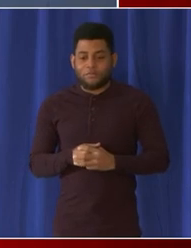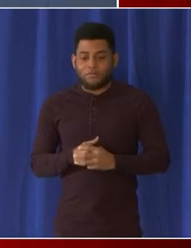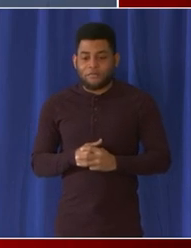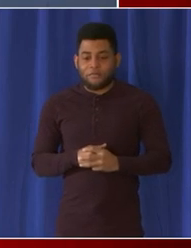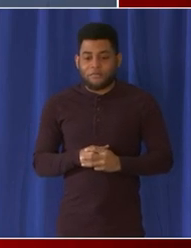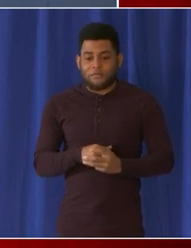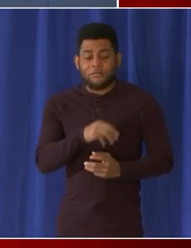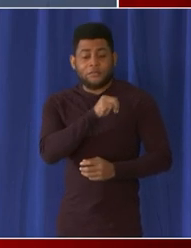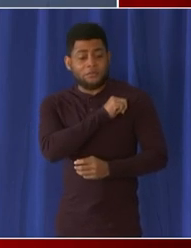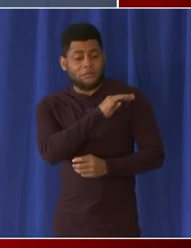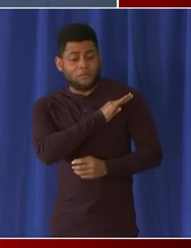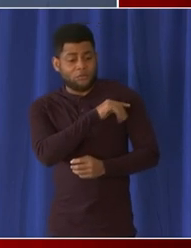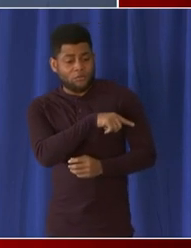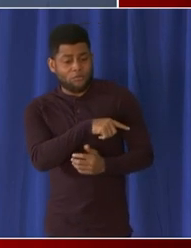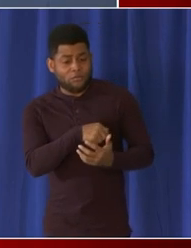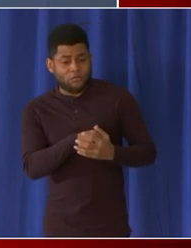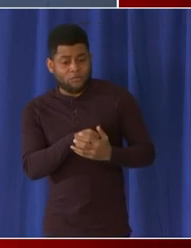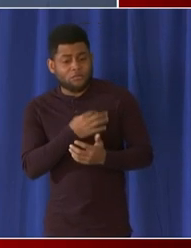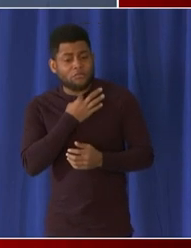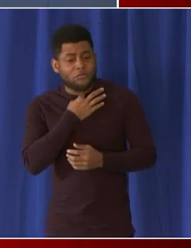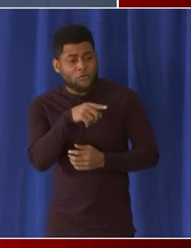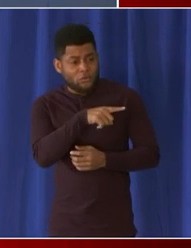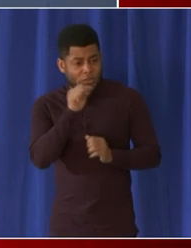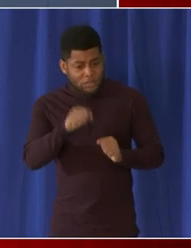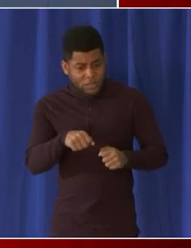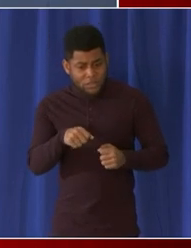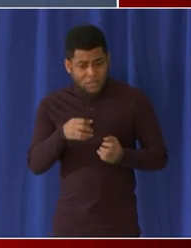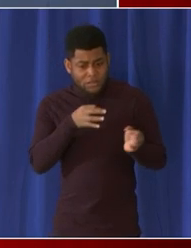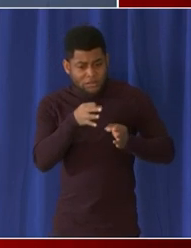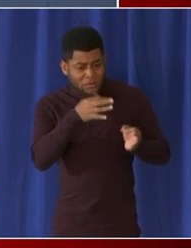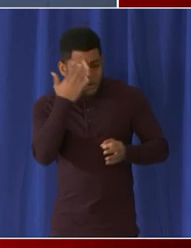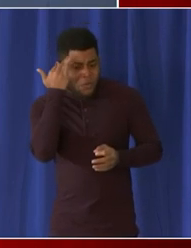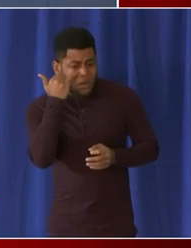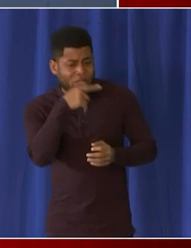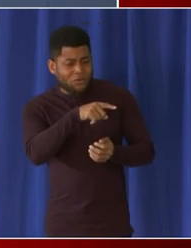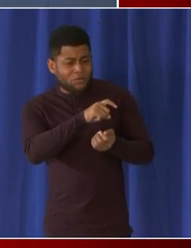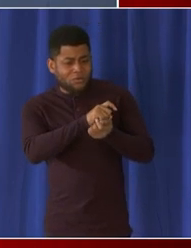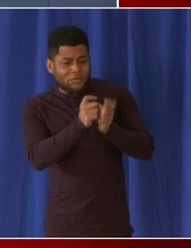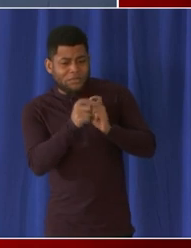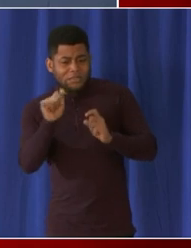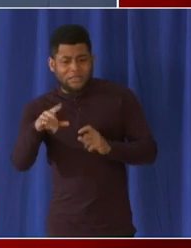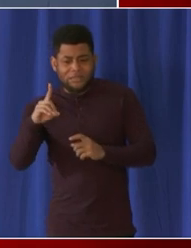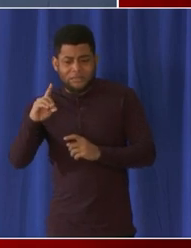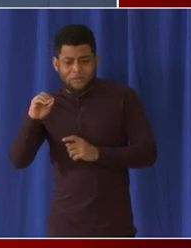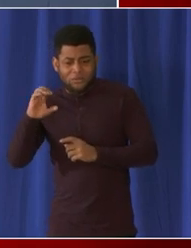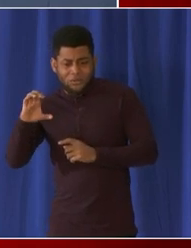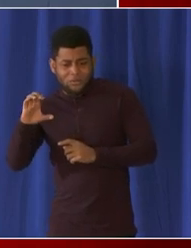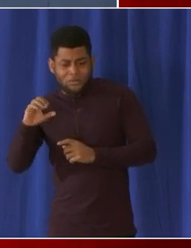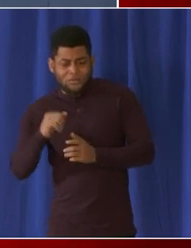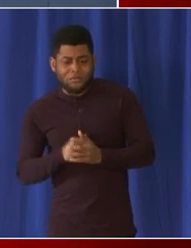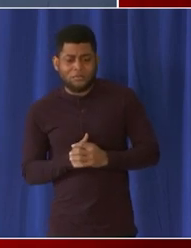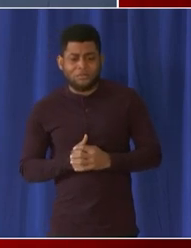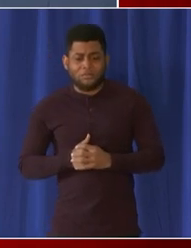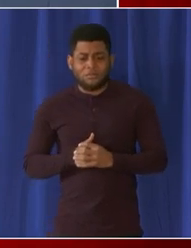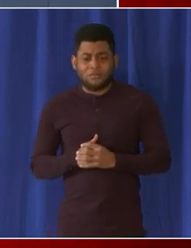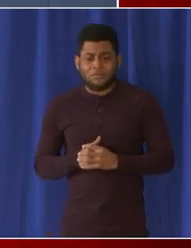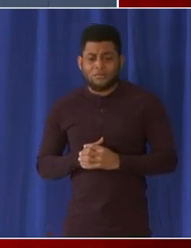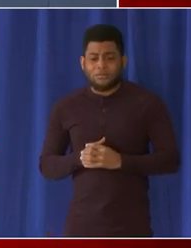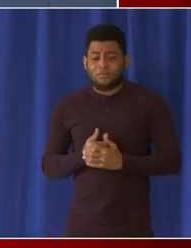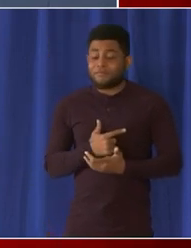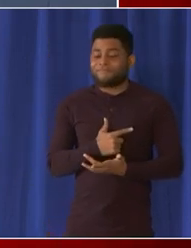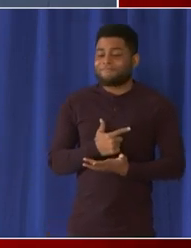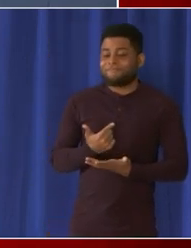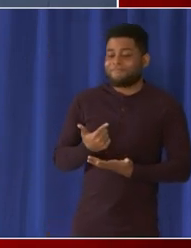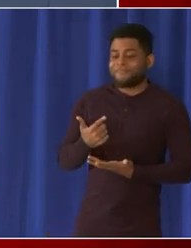made the staffing changes of the dc jail um why specifically you decided to make those changes i mean i don't have anything else to say i already